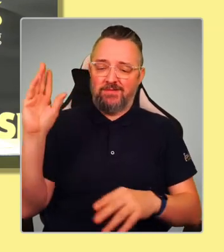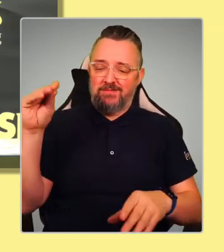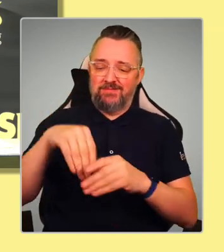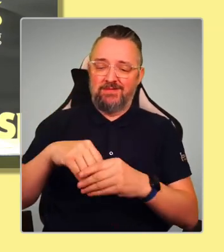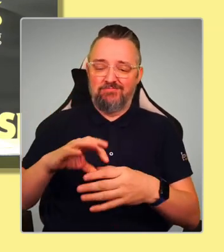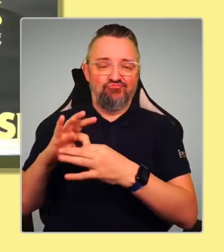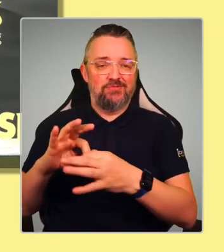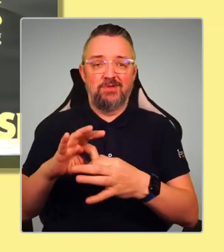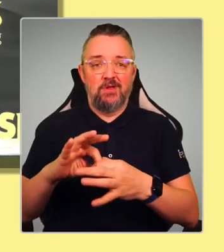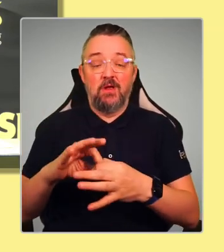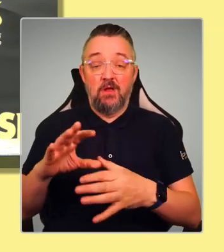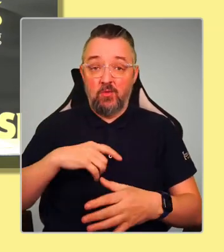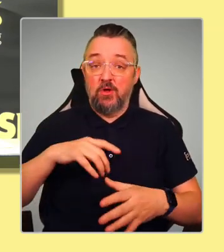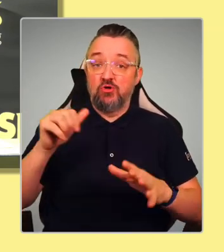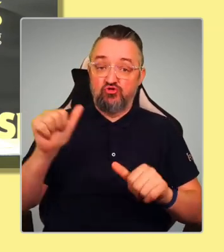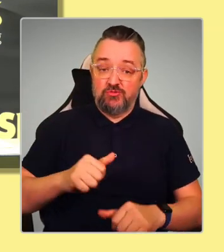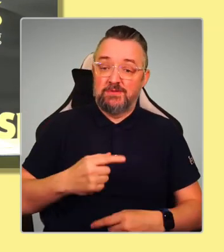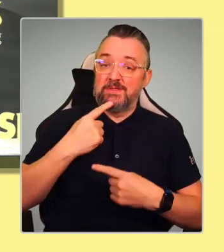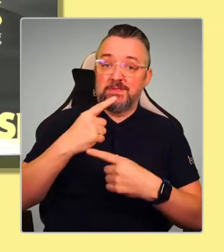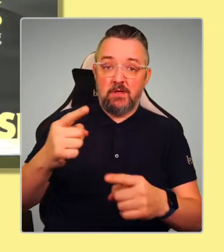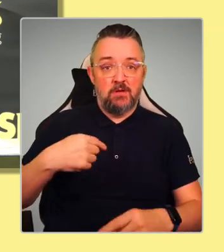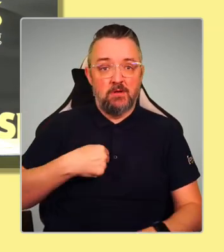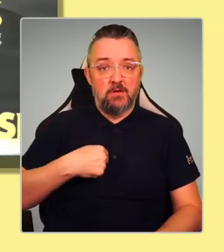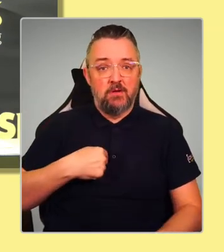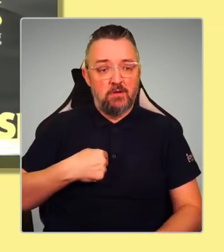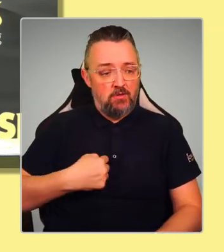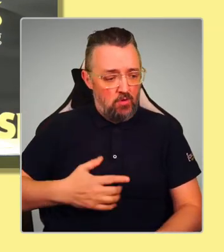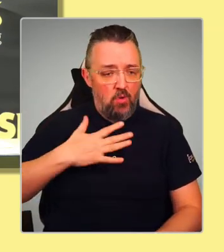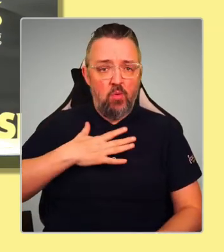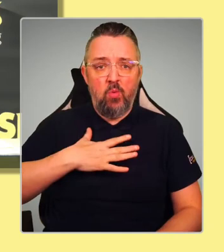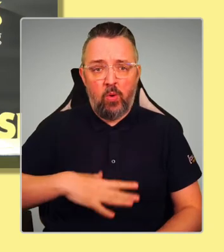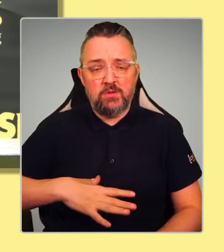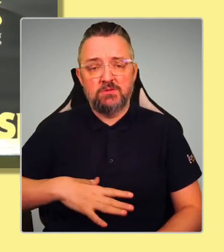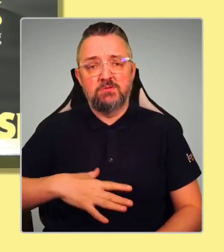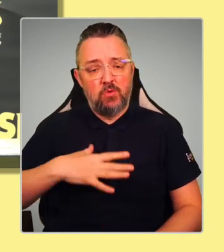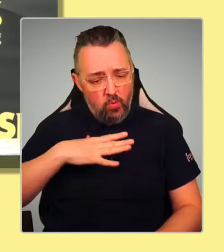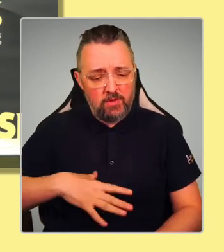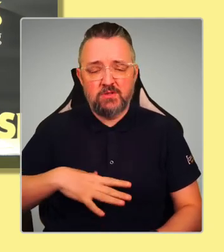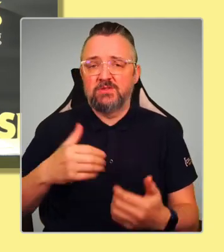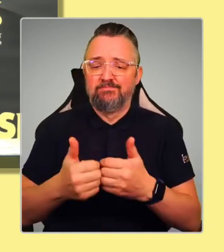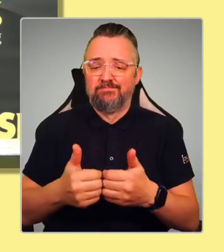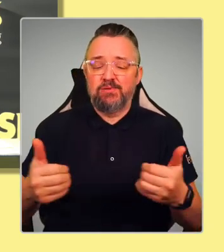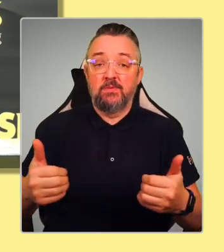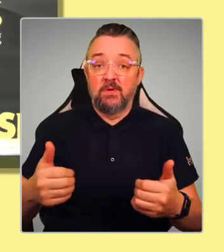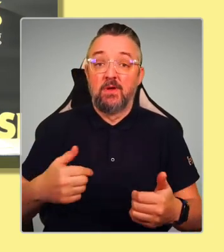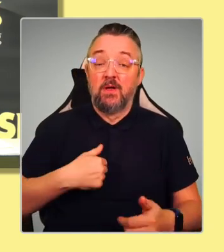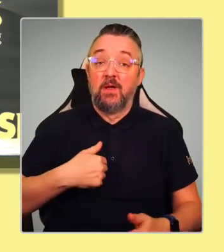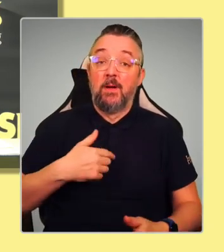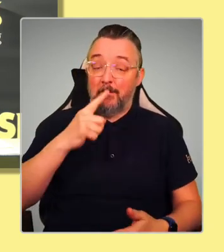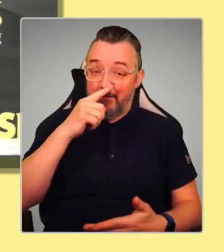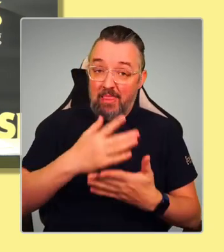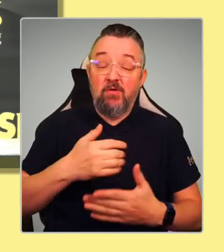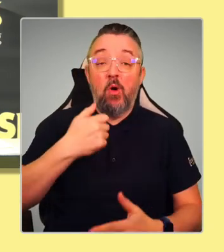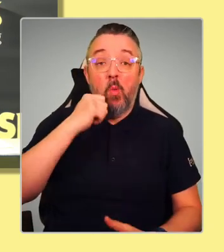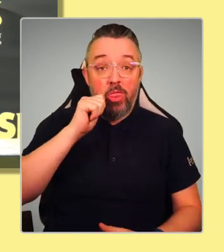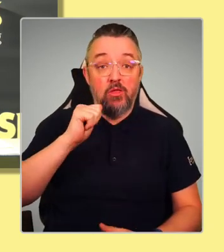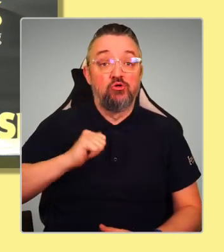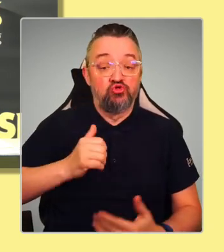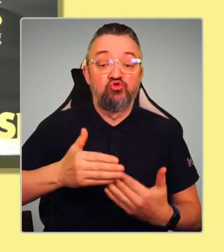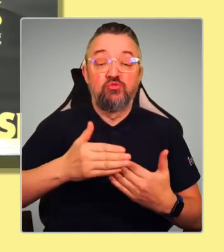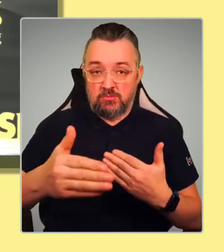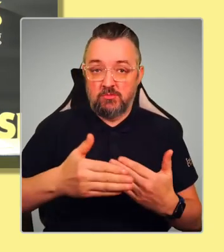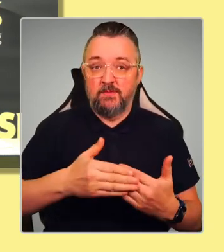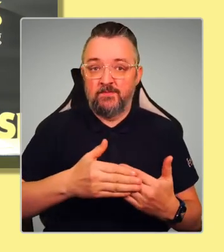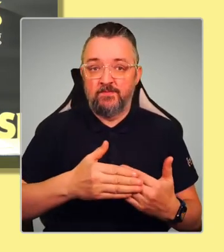its will if it decides that it wants to run its own affairs. And I believe that it will express that will shortly. So I say that we take